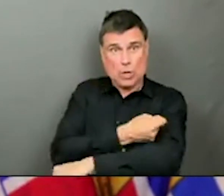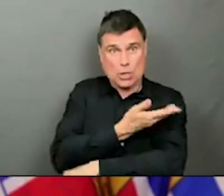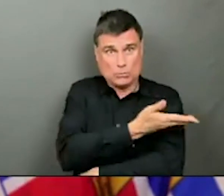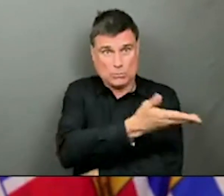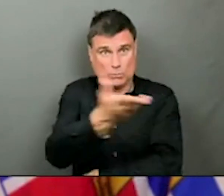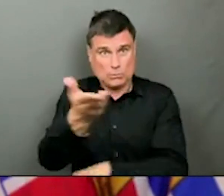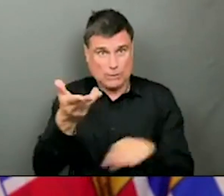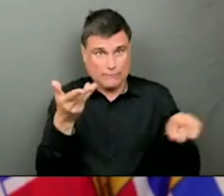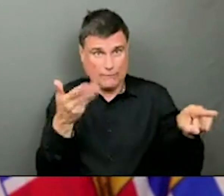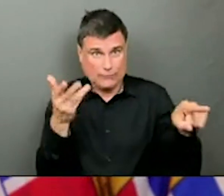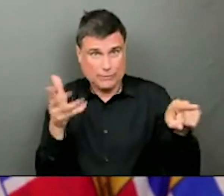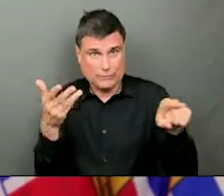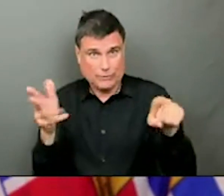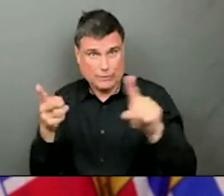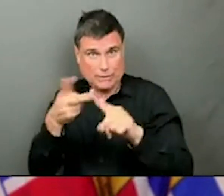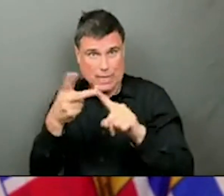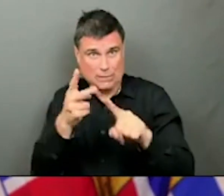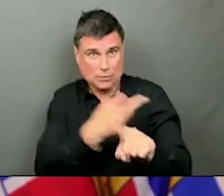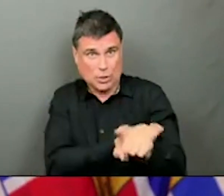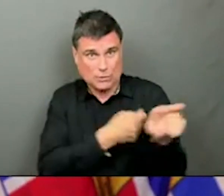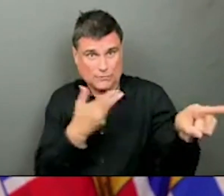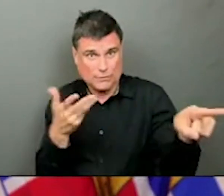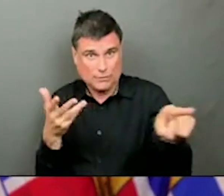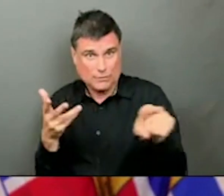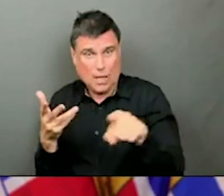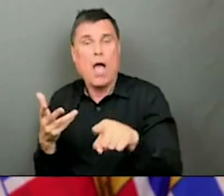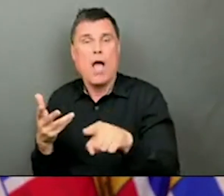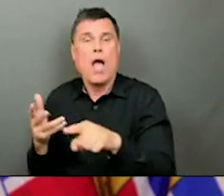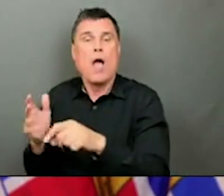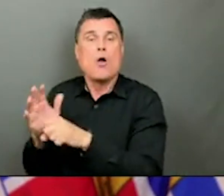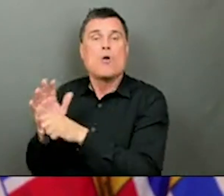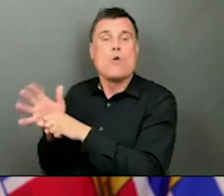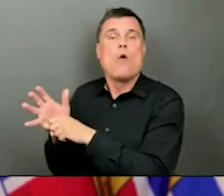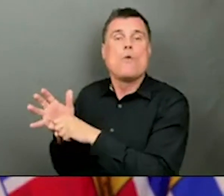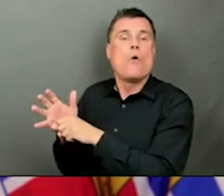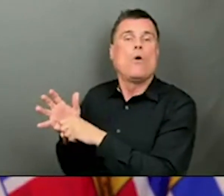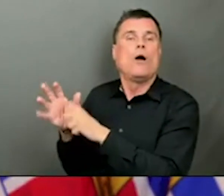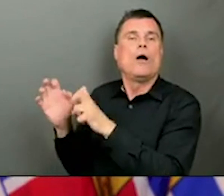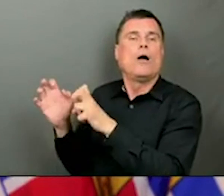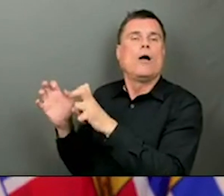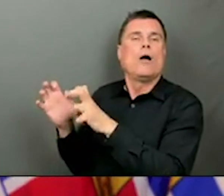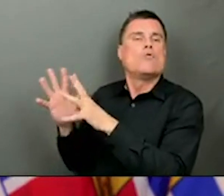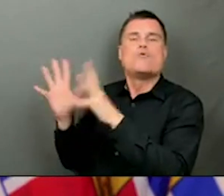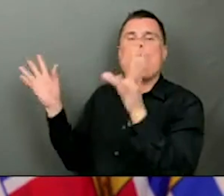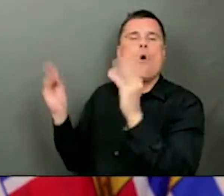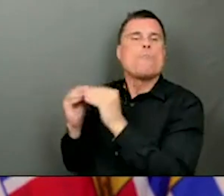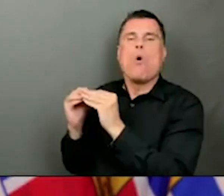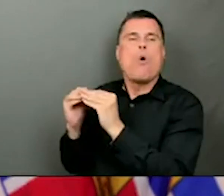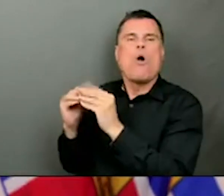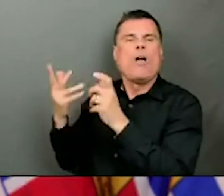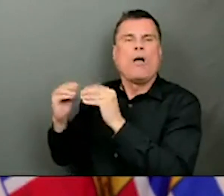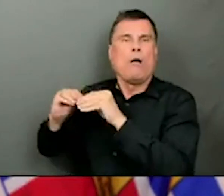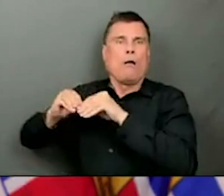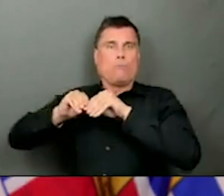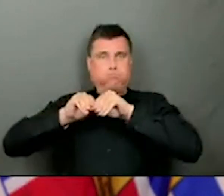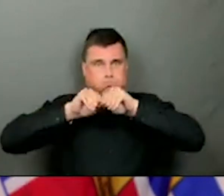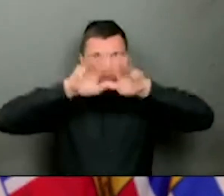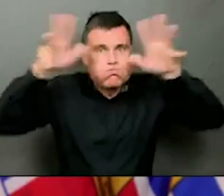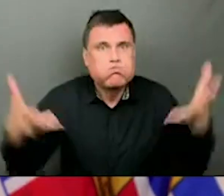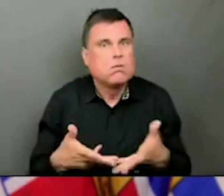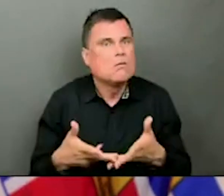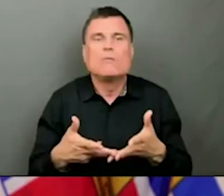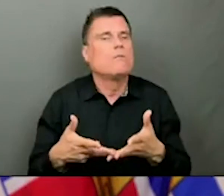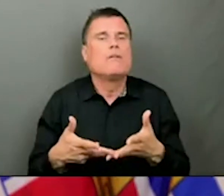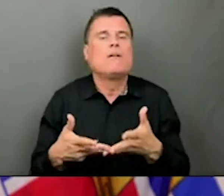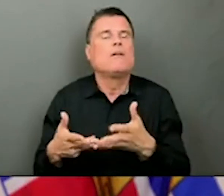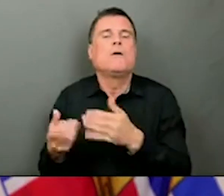can manage this virus in our lives. Marcella, do you have a follow-up? It is basically to